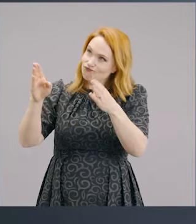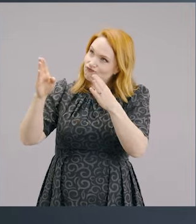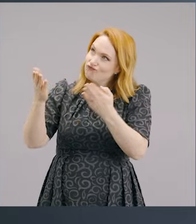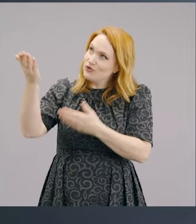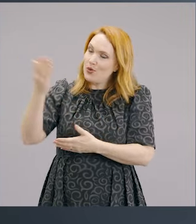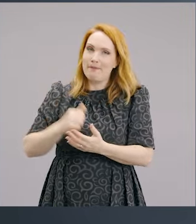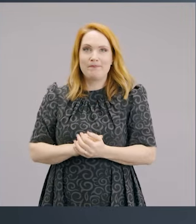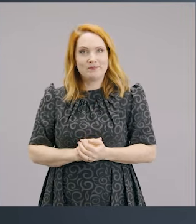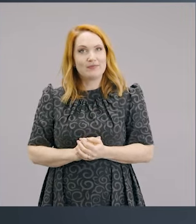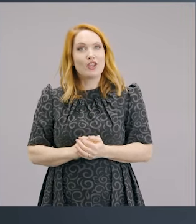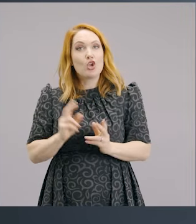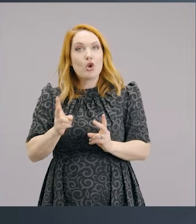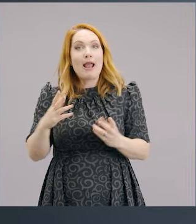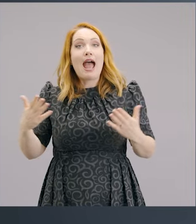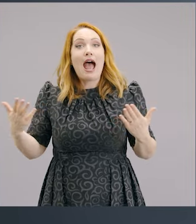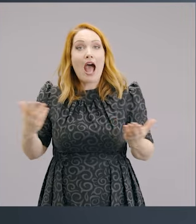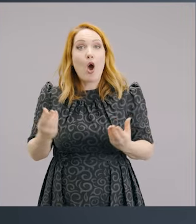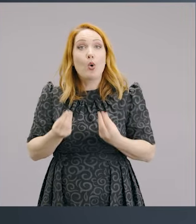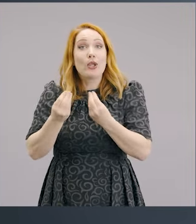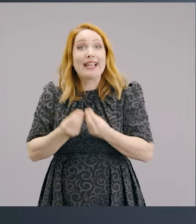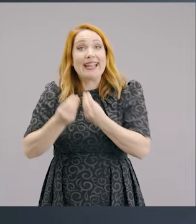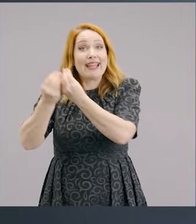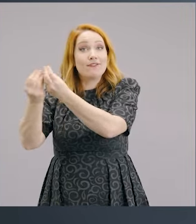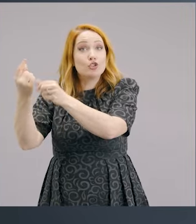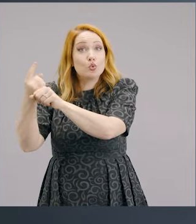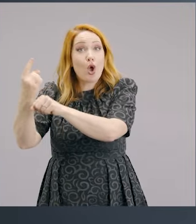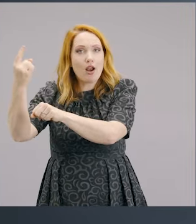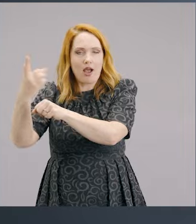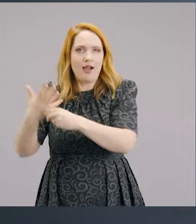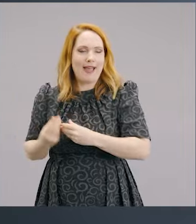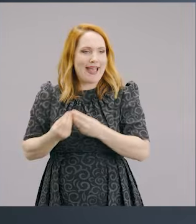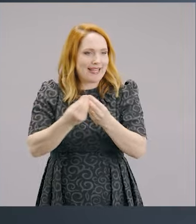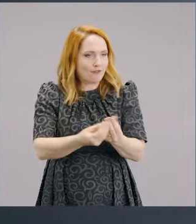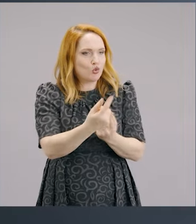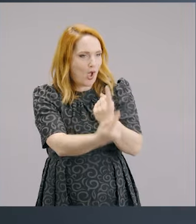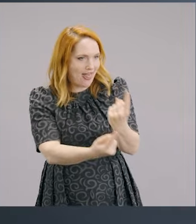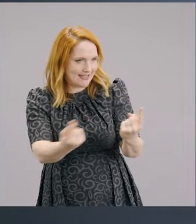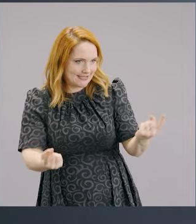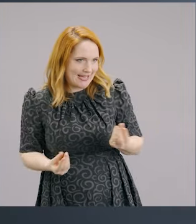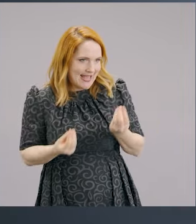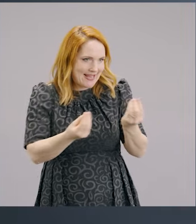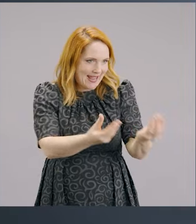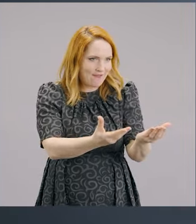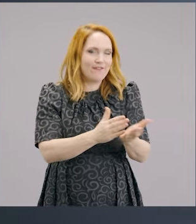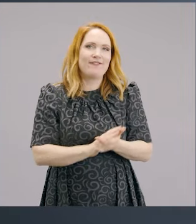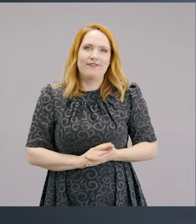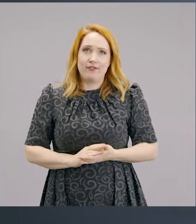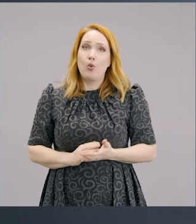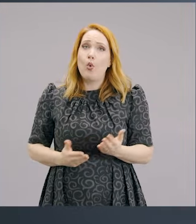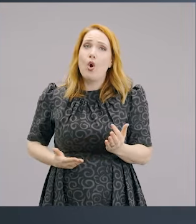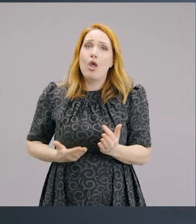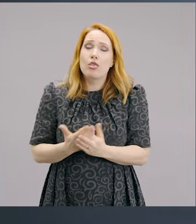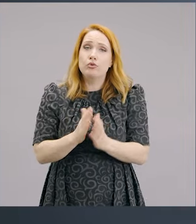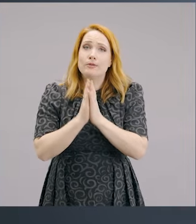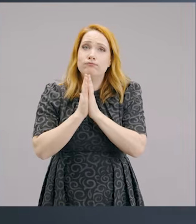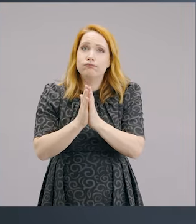sacrifice by giving to God, often through giving to others, making sure that people are provided for and looked after. We sacrifice